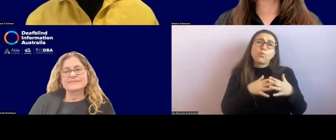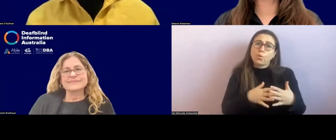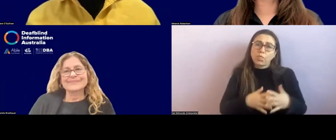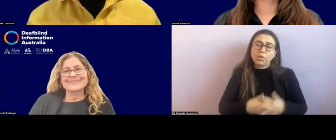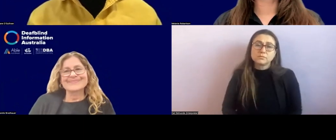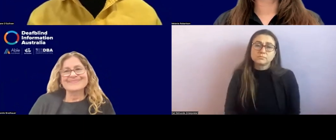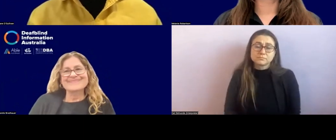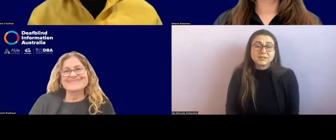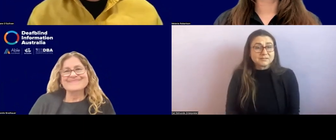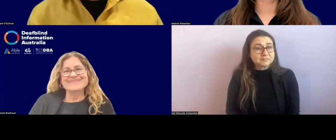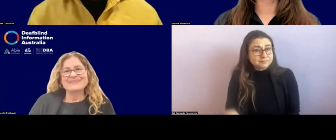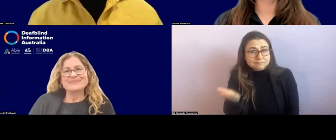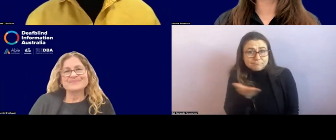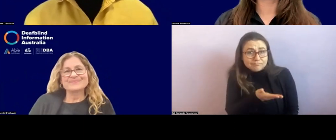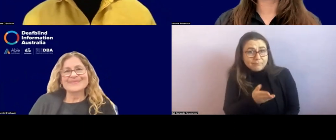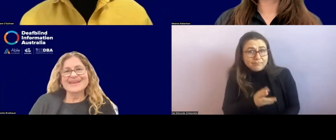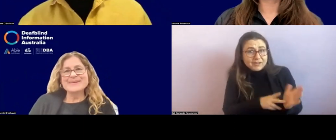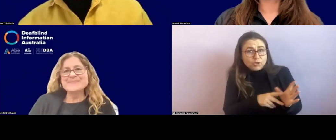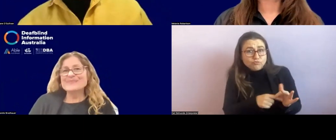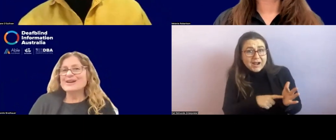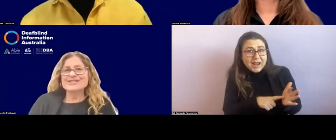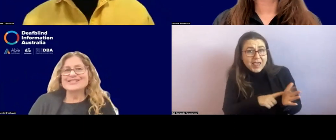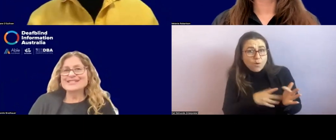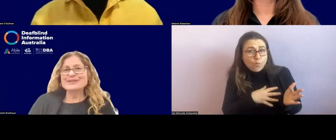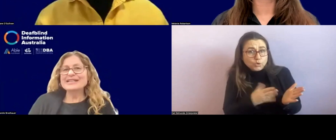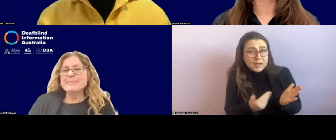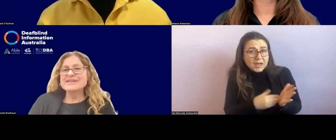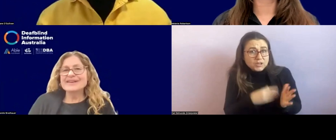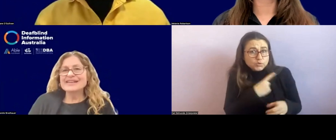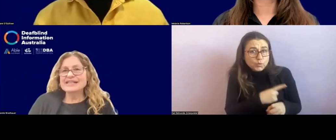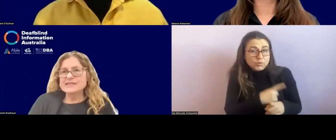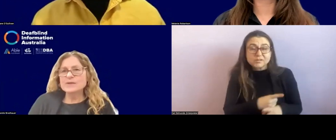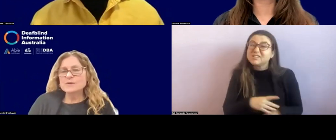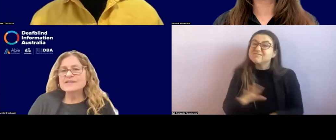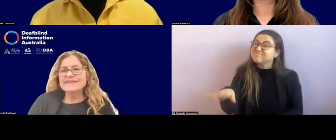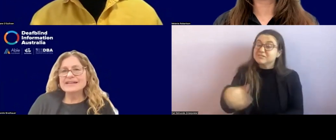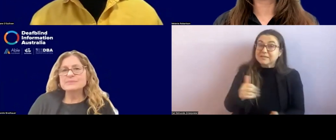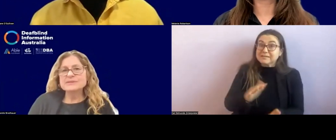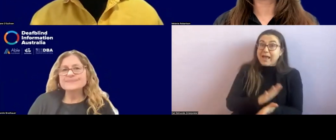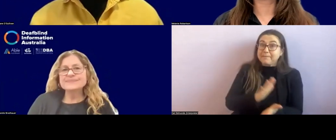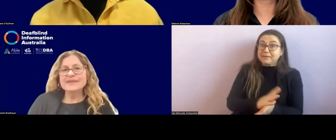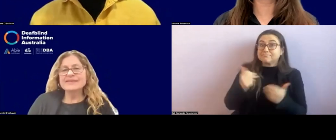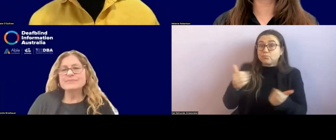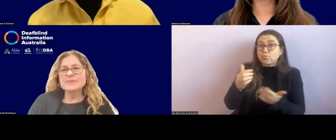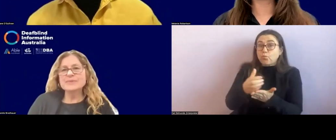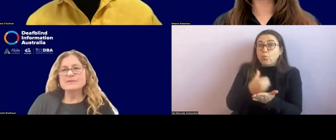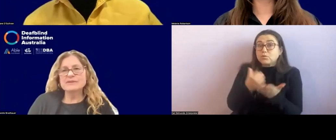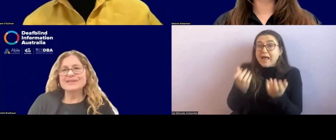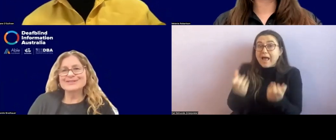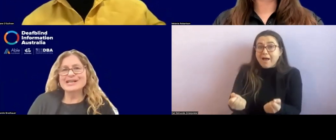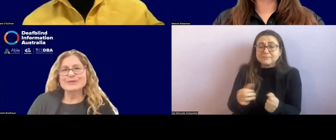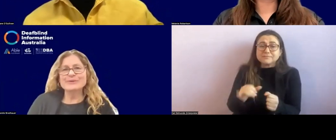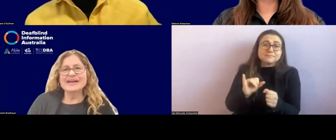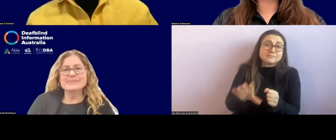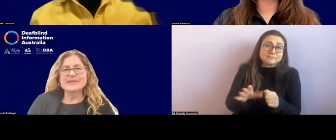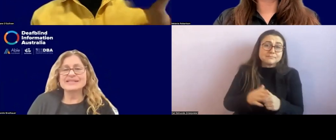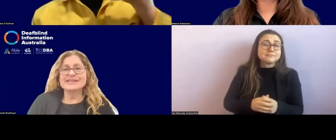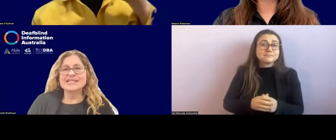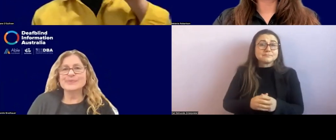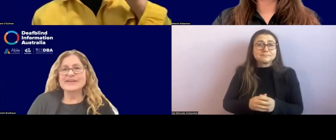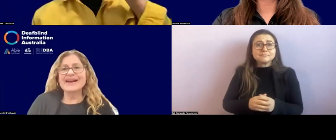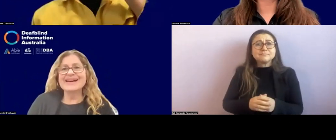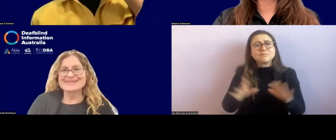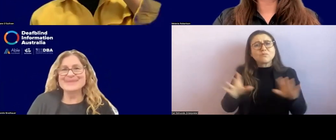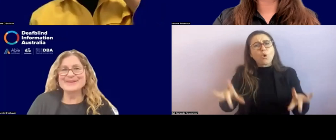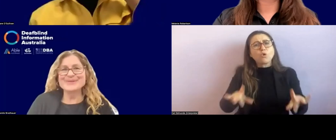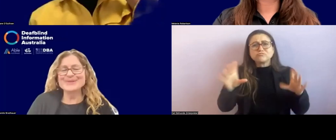Narelle, do you have anything you want to add? Um, just really happy that there is a course available at the moment in Australia. We've had many